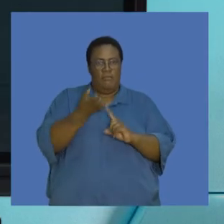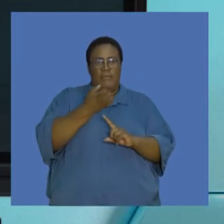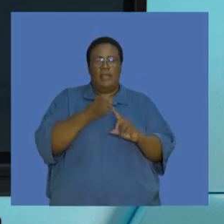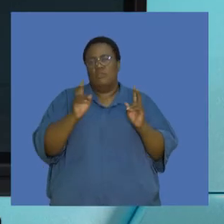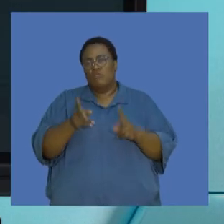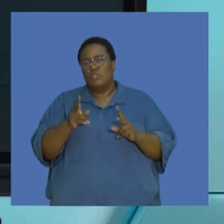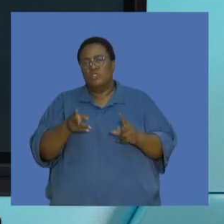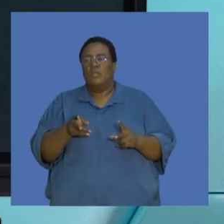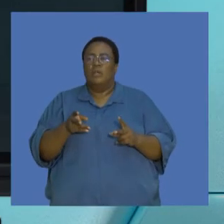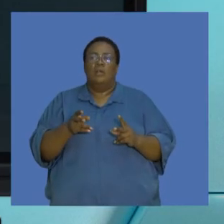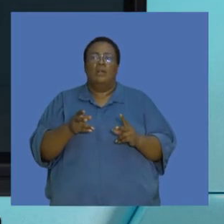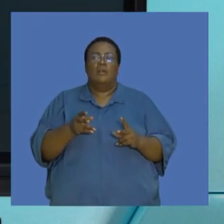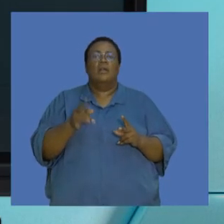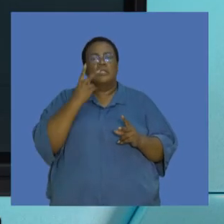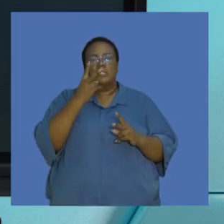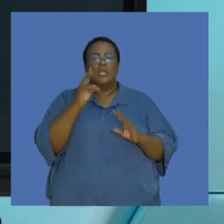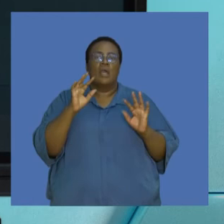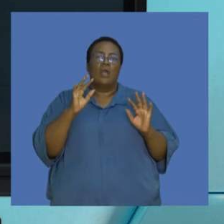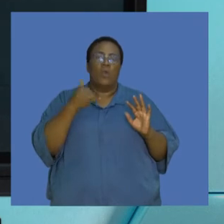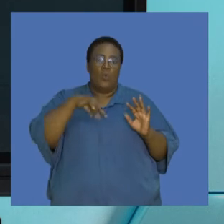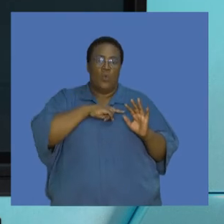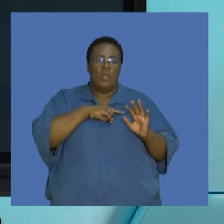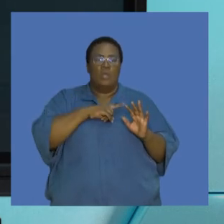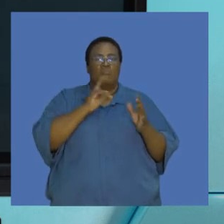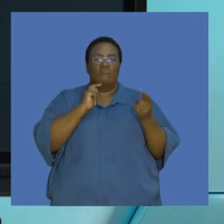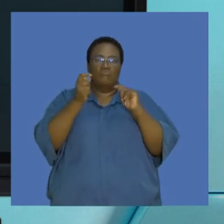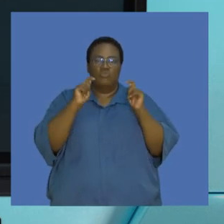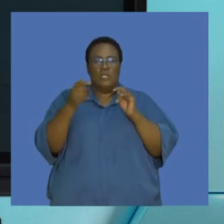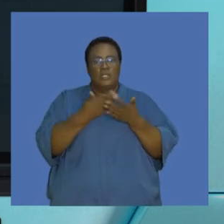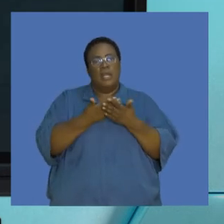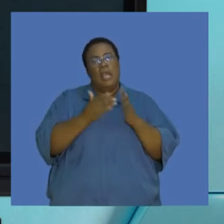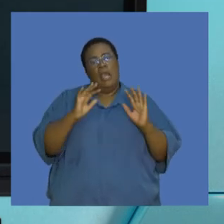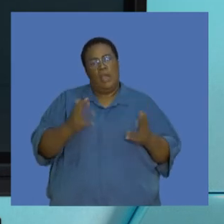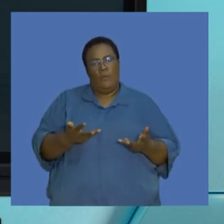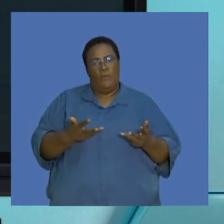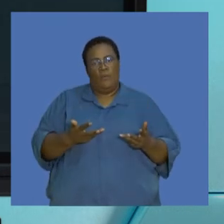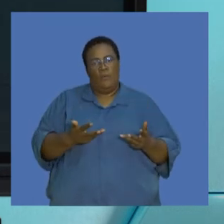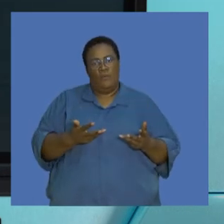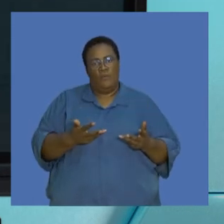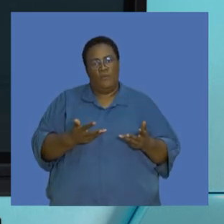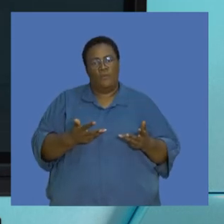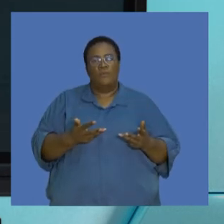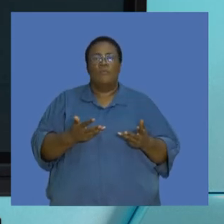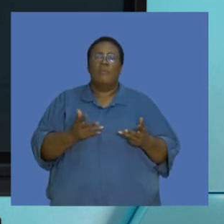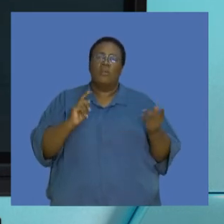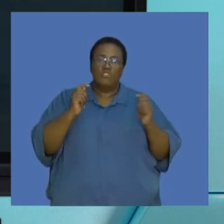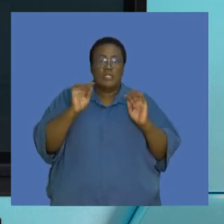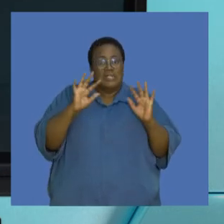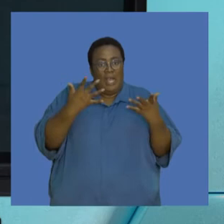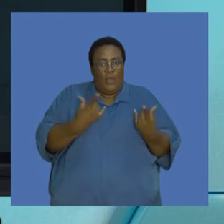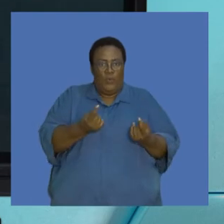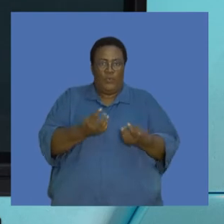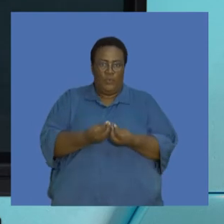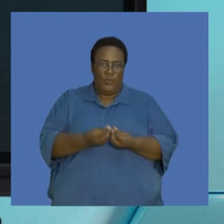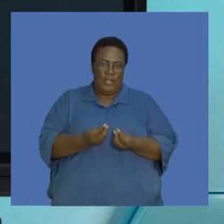in terms of the nature and environment that we live in. And let's see how we can remediate that probably in terms of our actions.